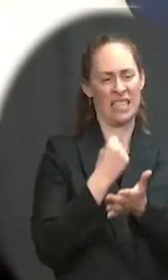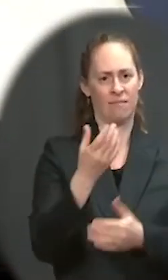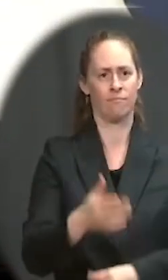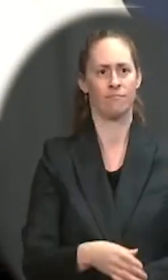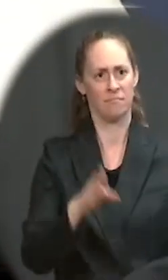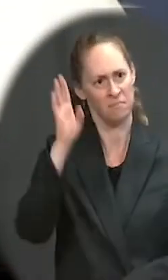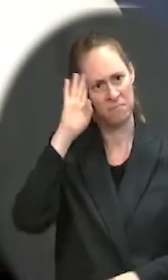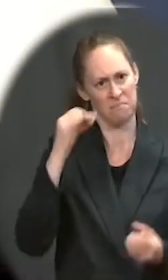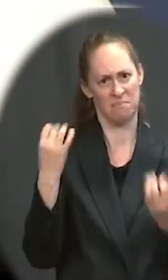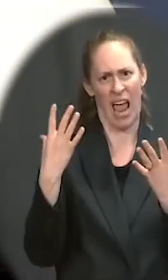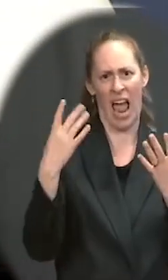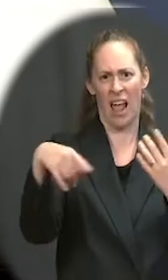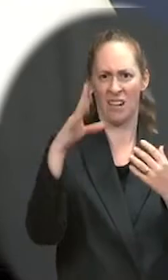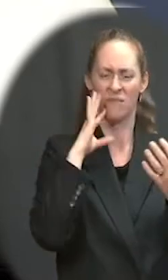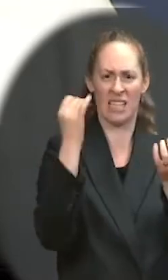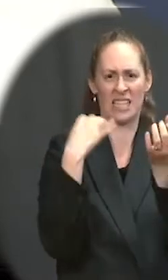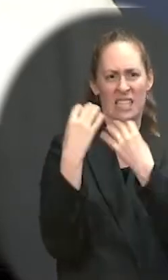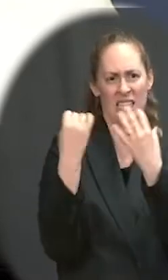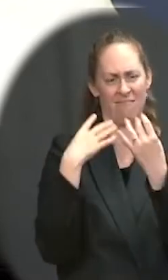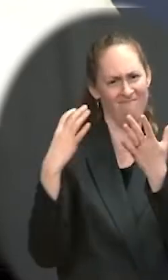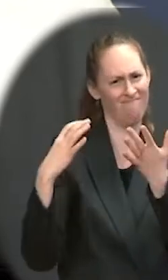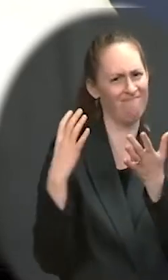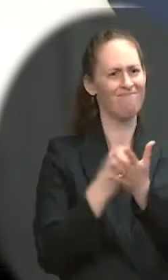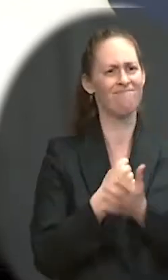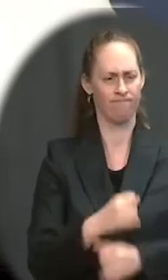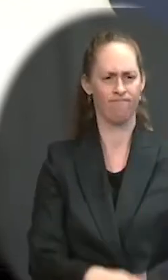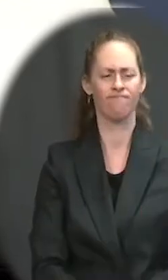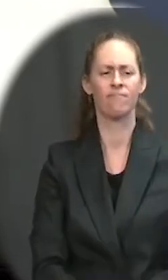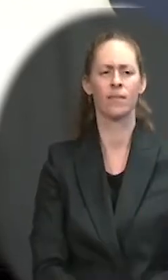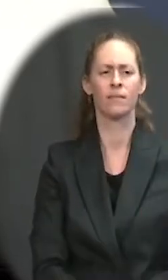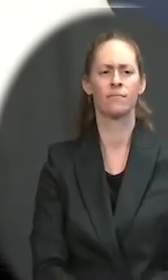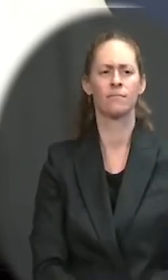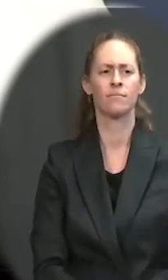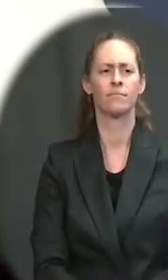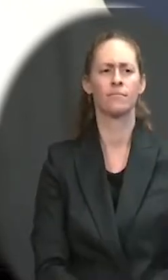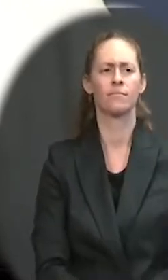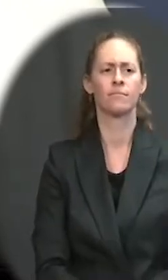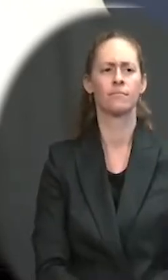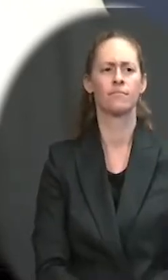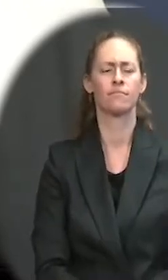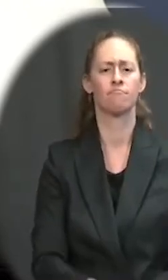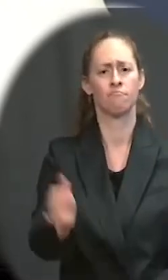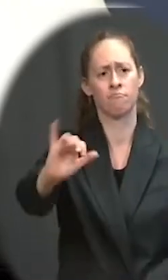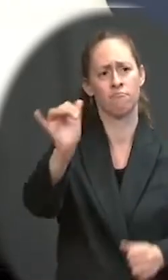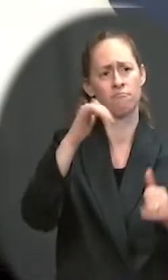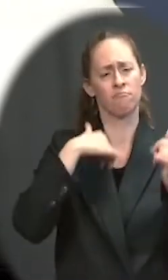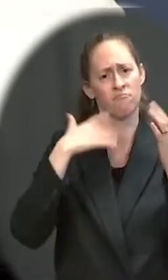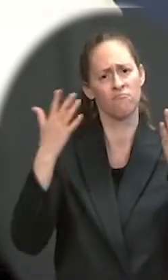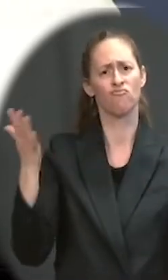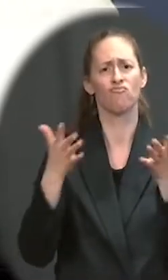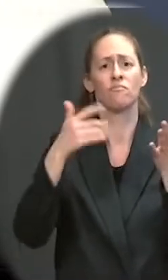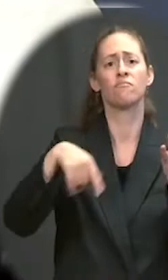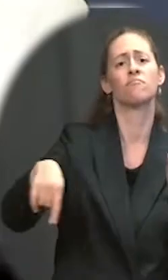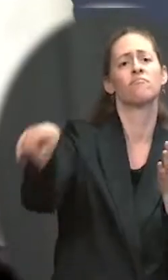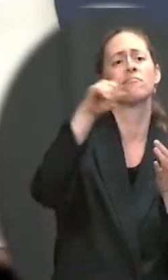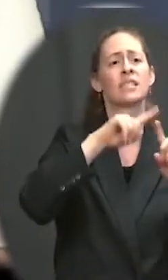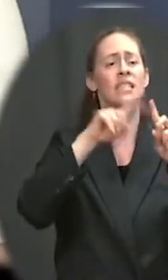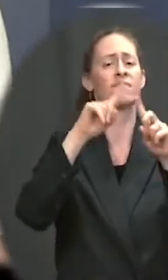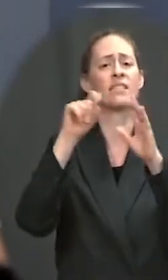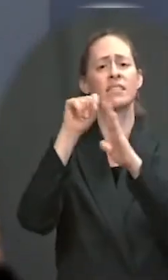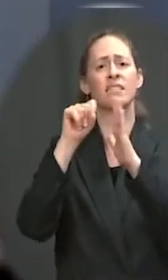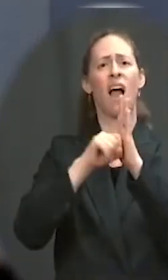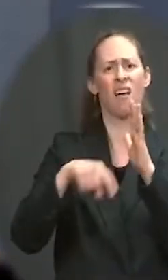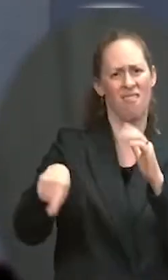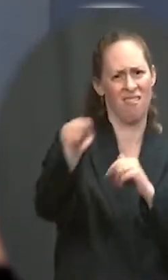other eligible businesses in all 50 states, Washington, D.C., and five U.S. territories applied for relief. 97